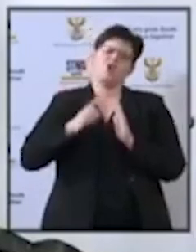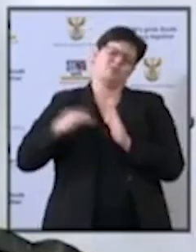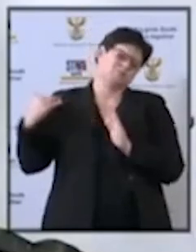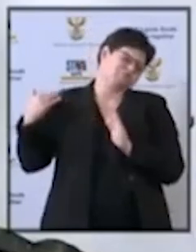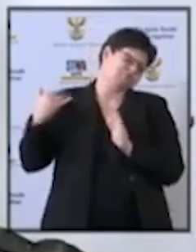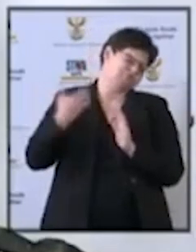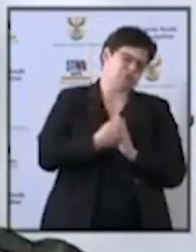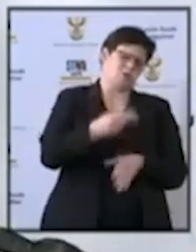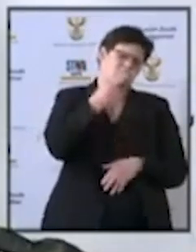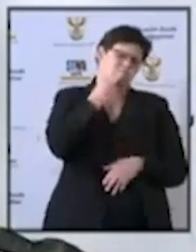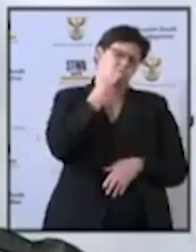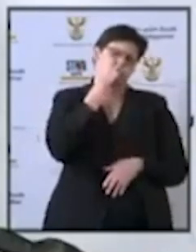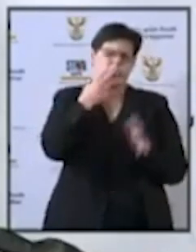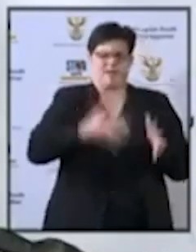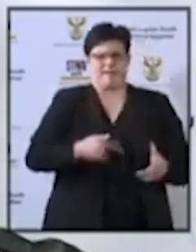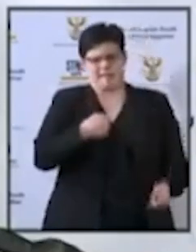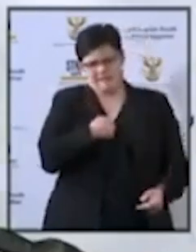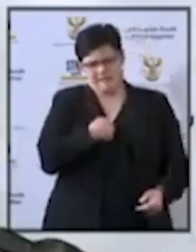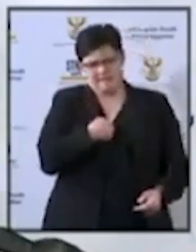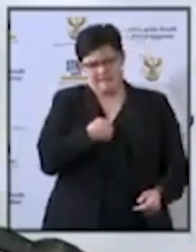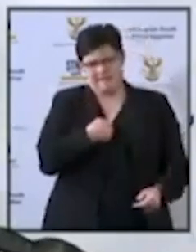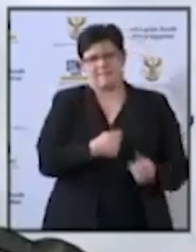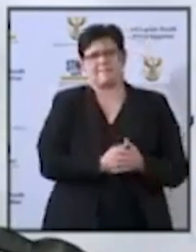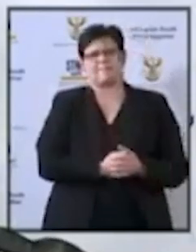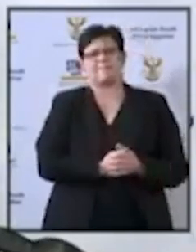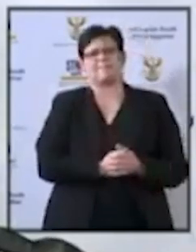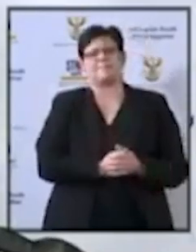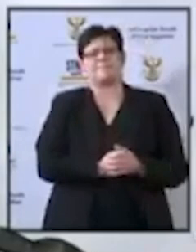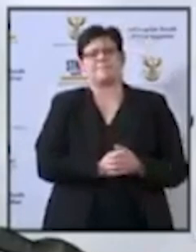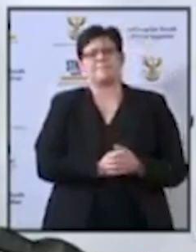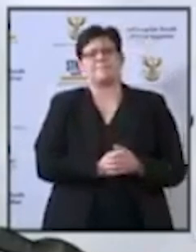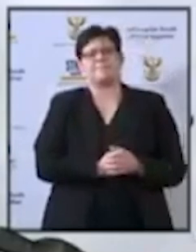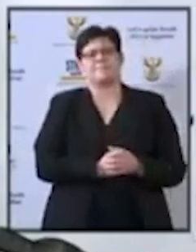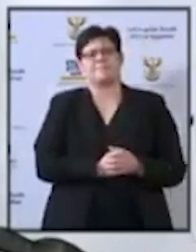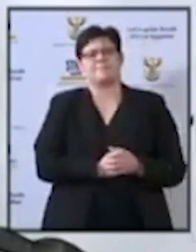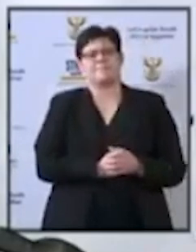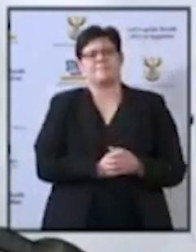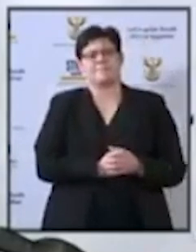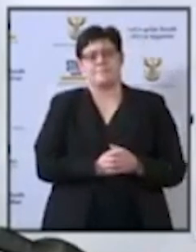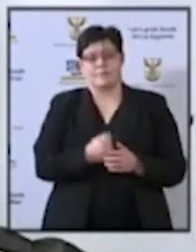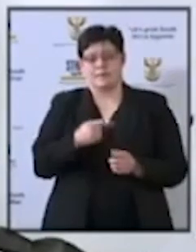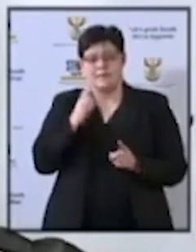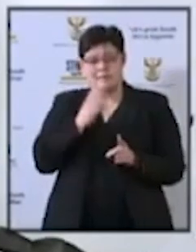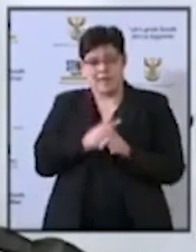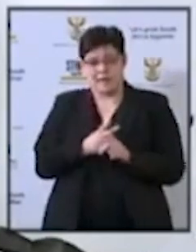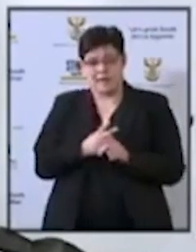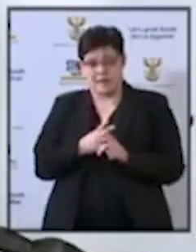and you get COVID